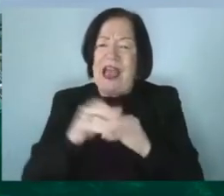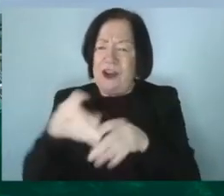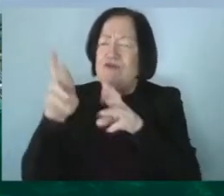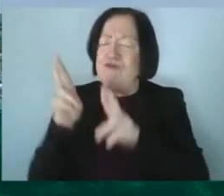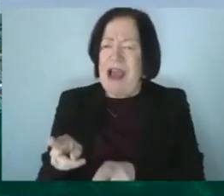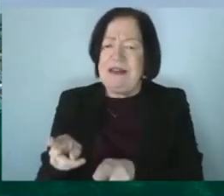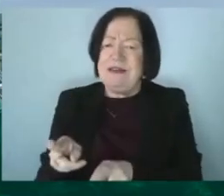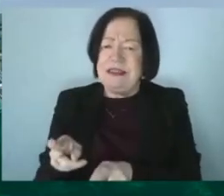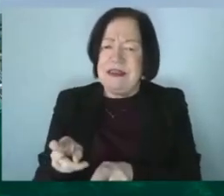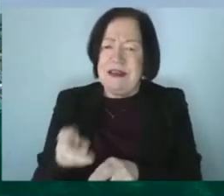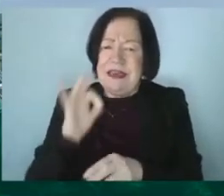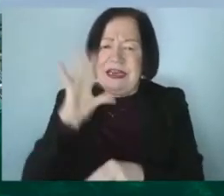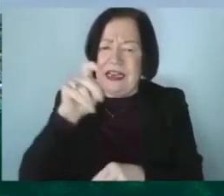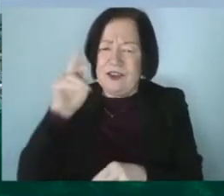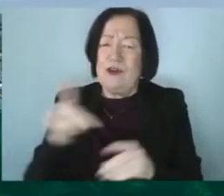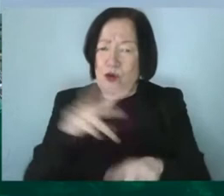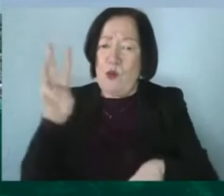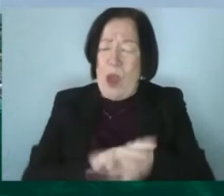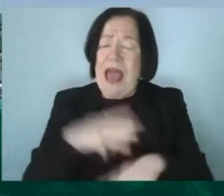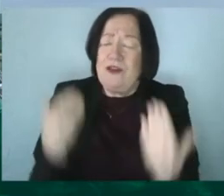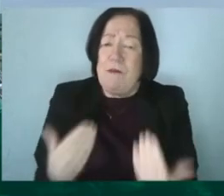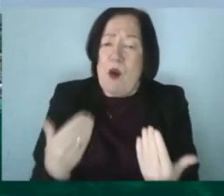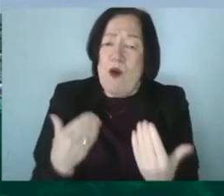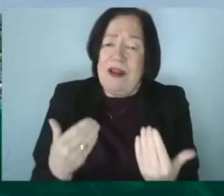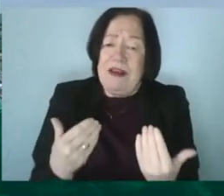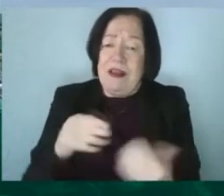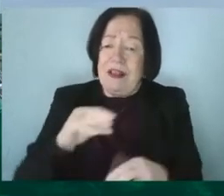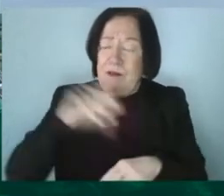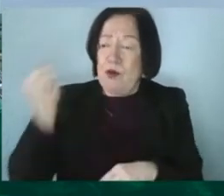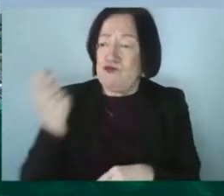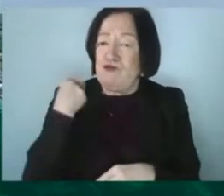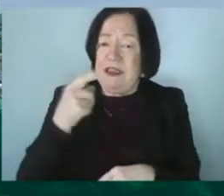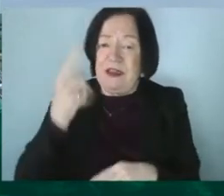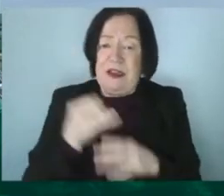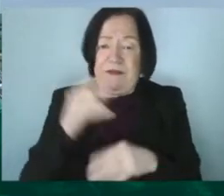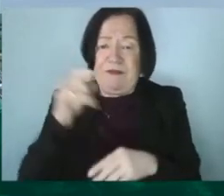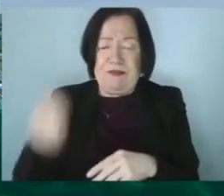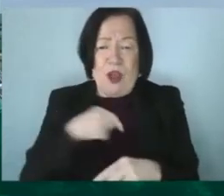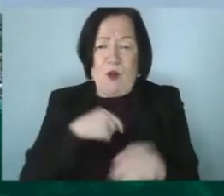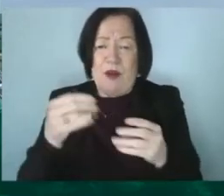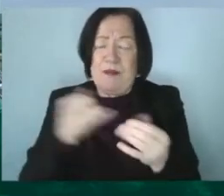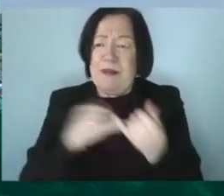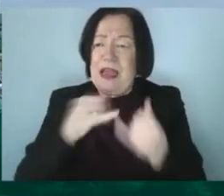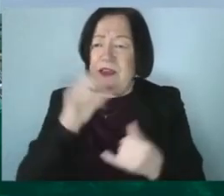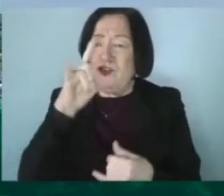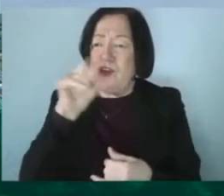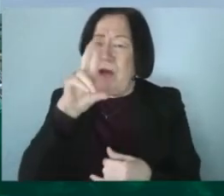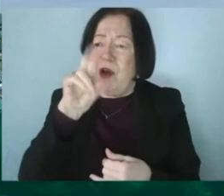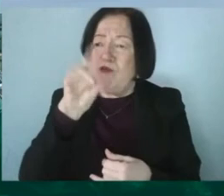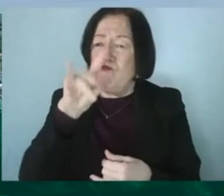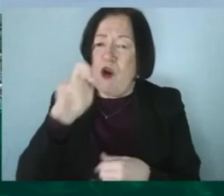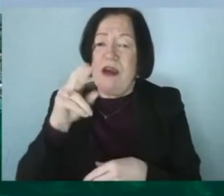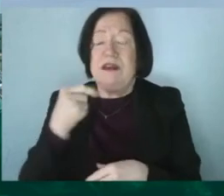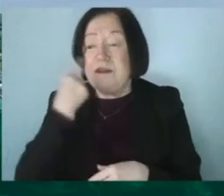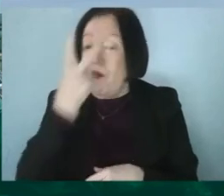glentoran are doing very well at the moment and their most recent game with them it was a seller we're playing shamrock rovers here on on tomorrow